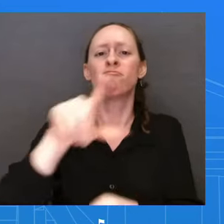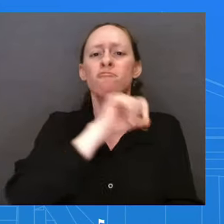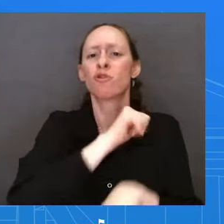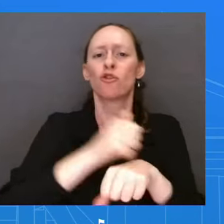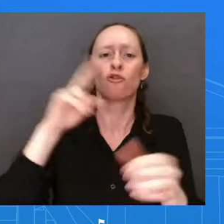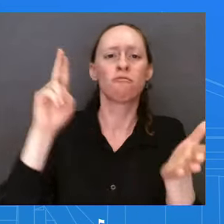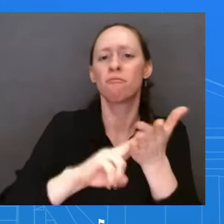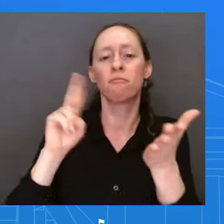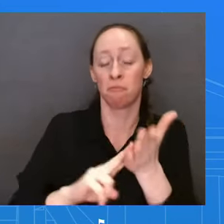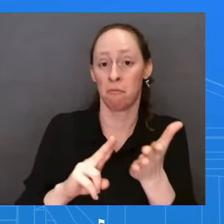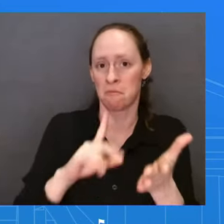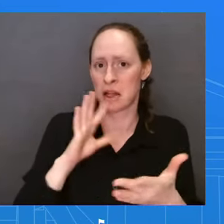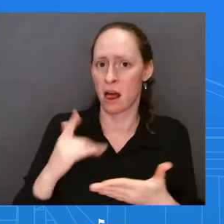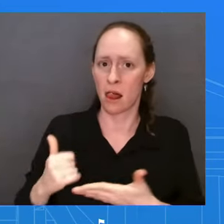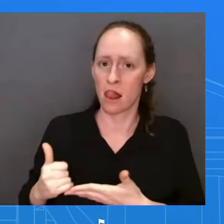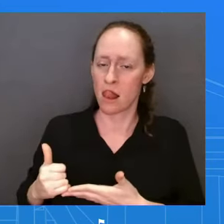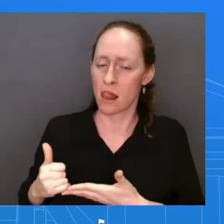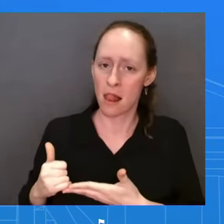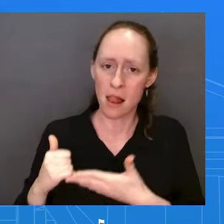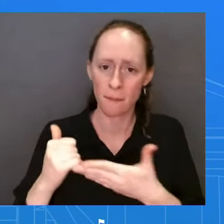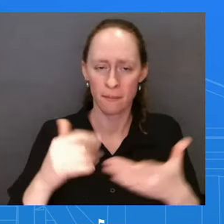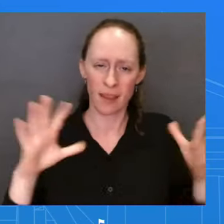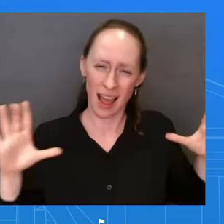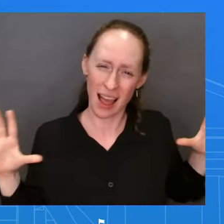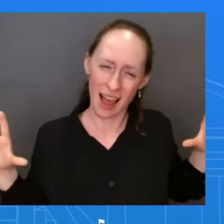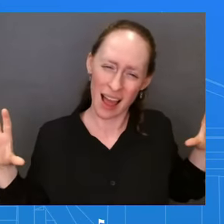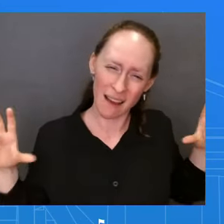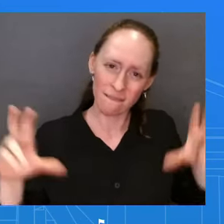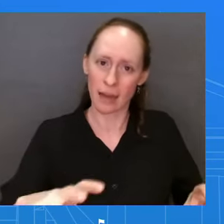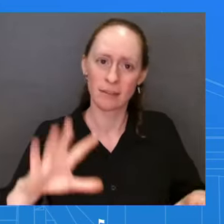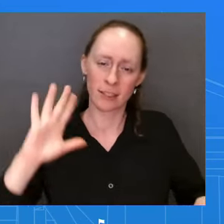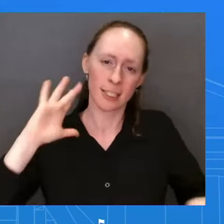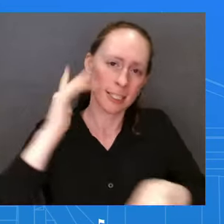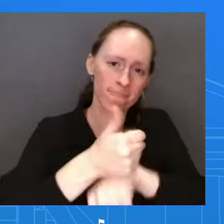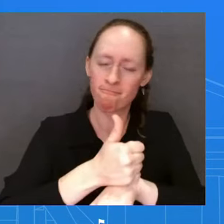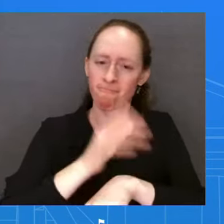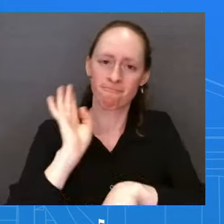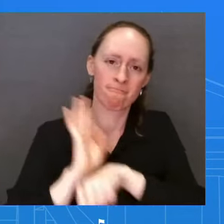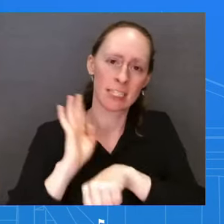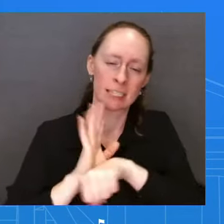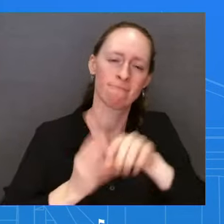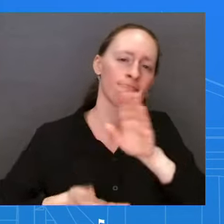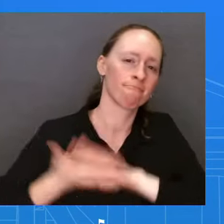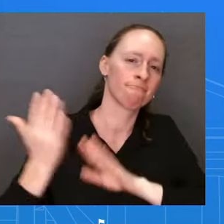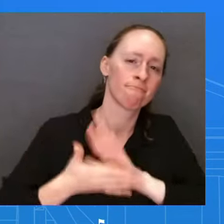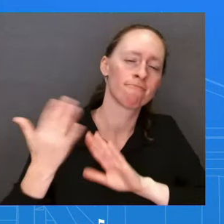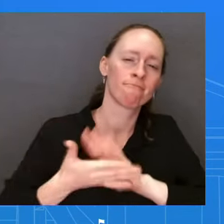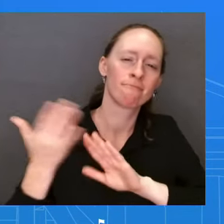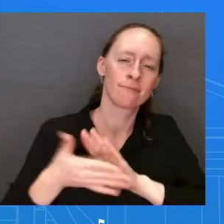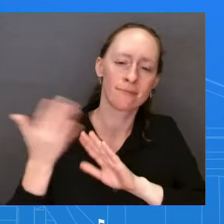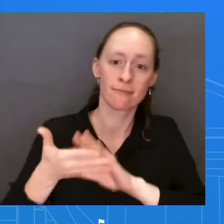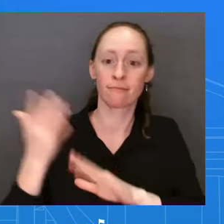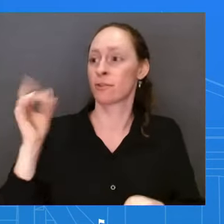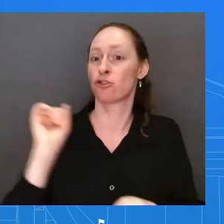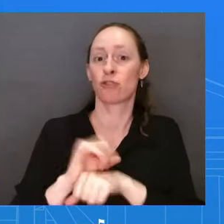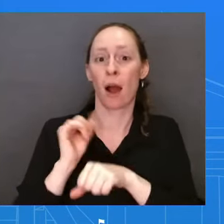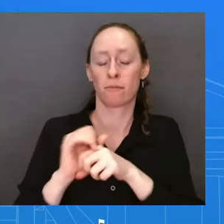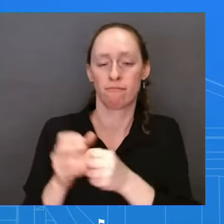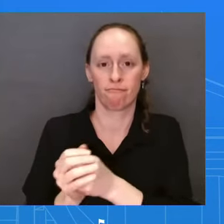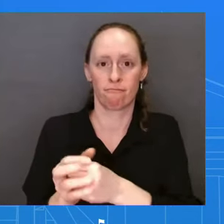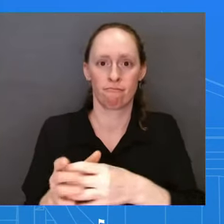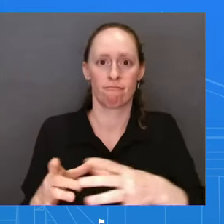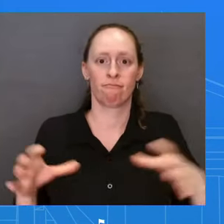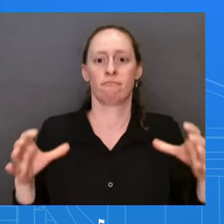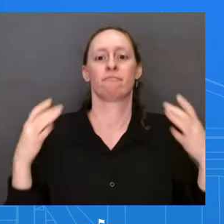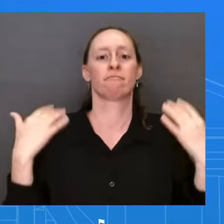leading to great new job opportunities. And we see those in places like Weirton, West Virginia, where we're seeing an iron air